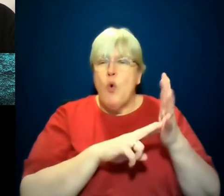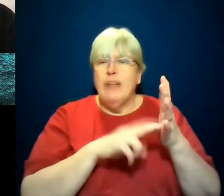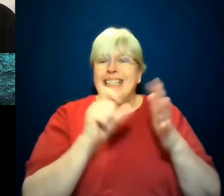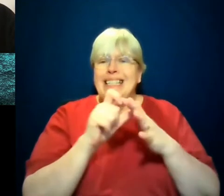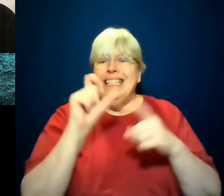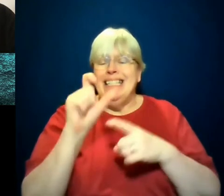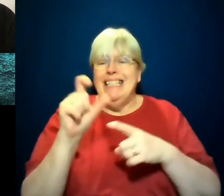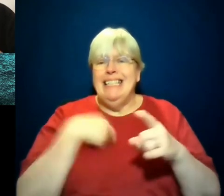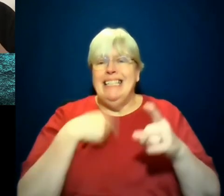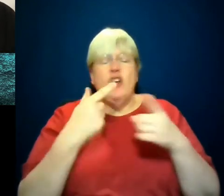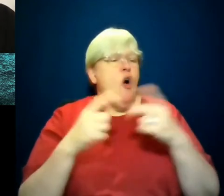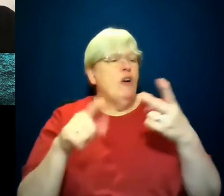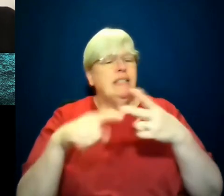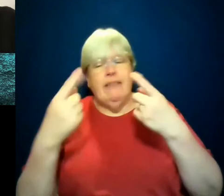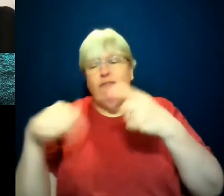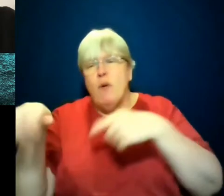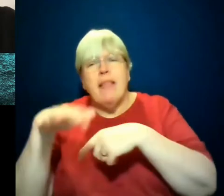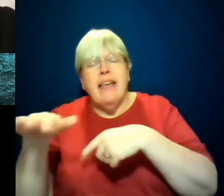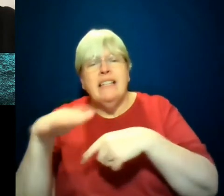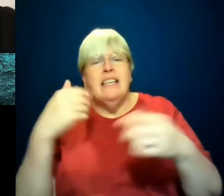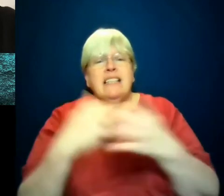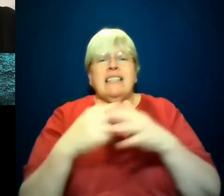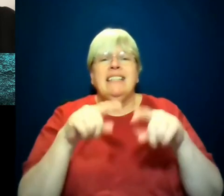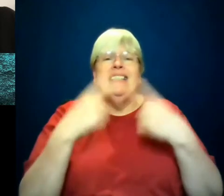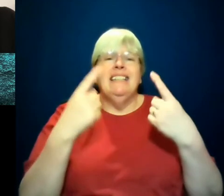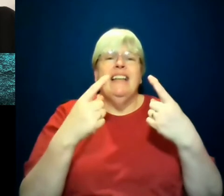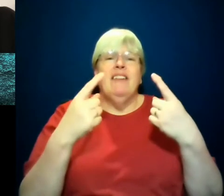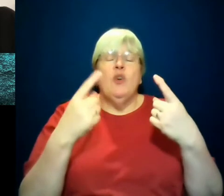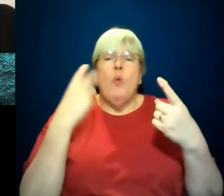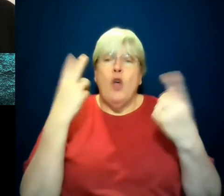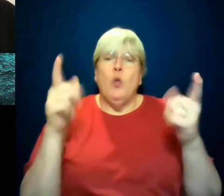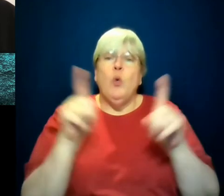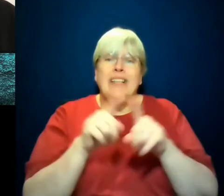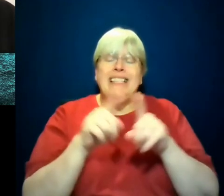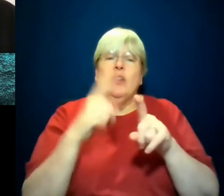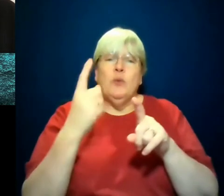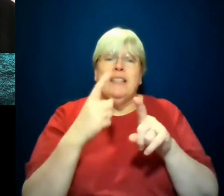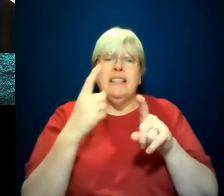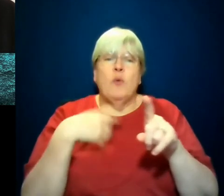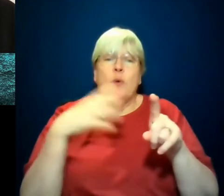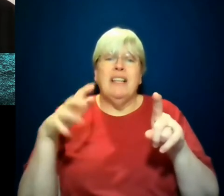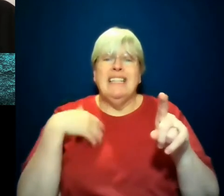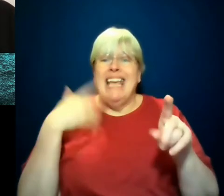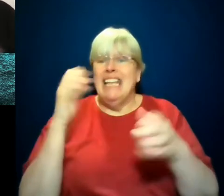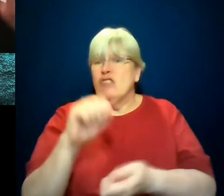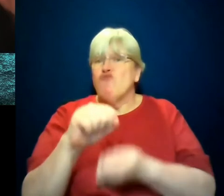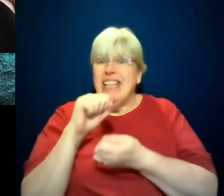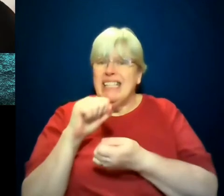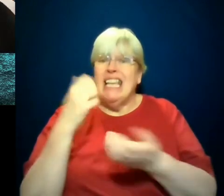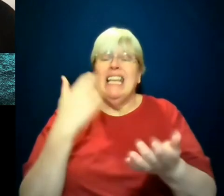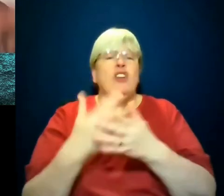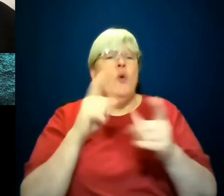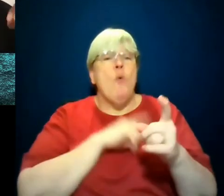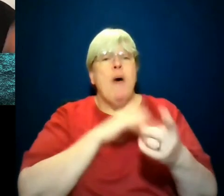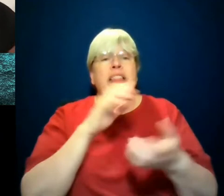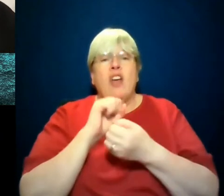state capital here in California, what that actually looks like when someone gets arrested and why they get arrested and when they get arrested. It may,